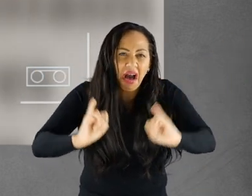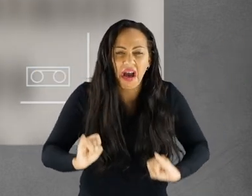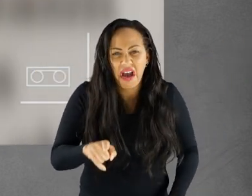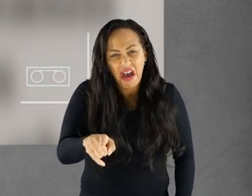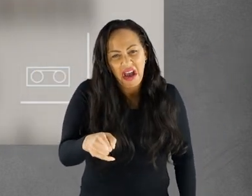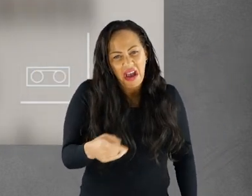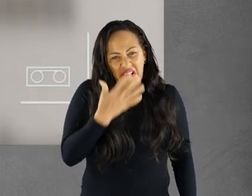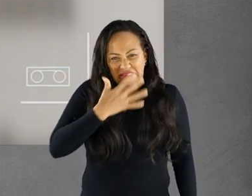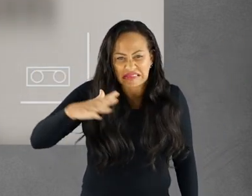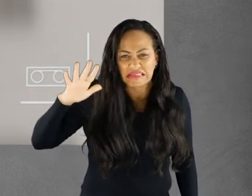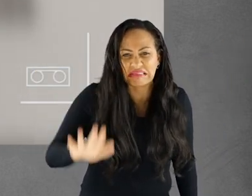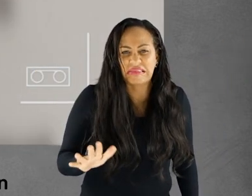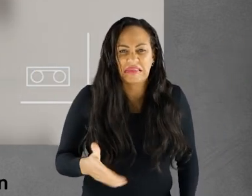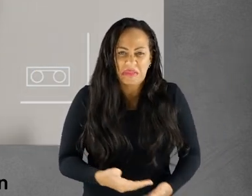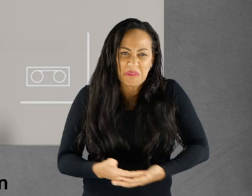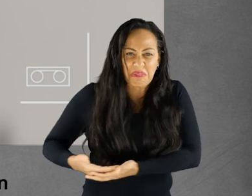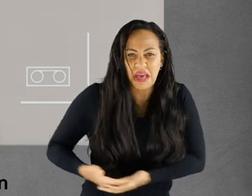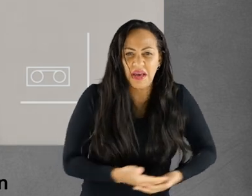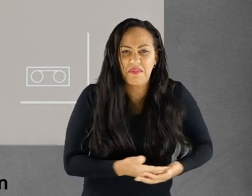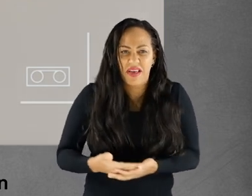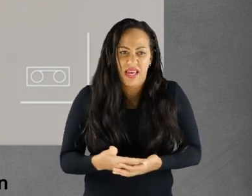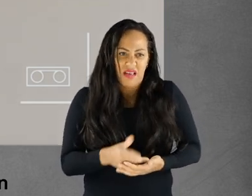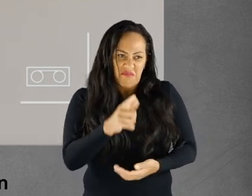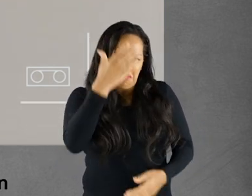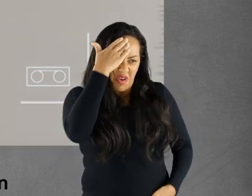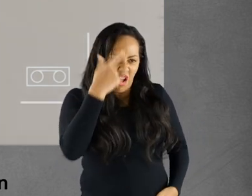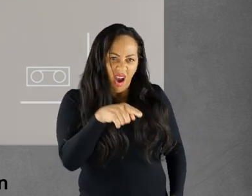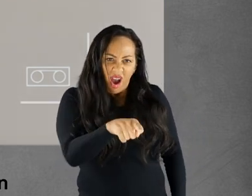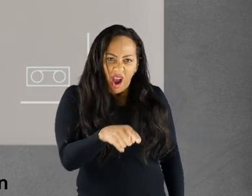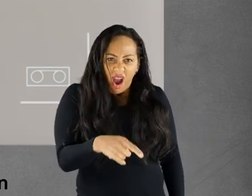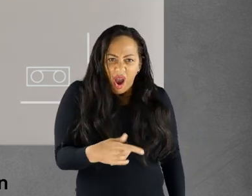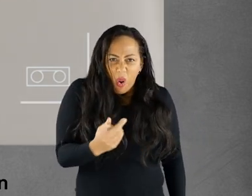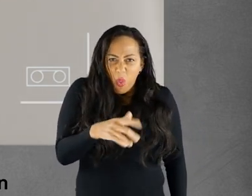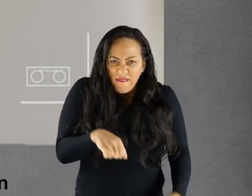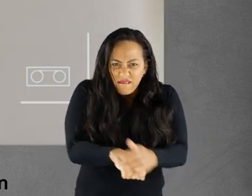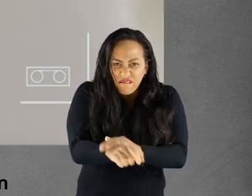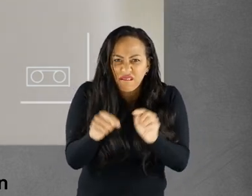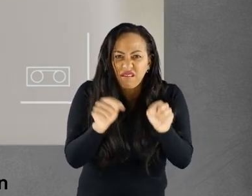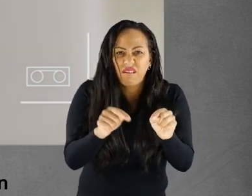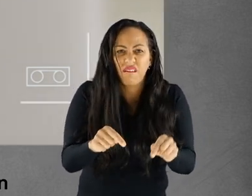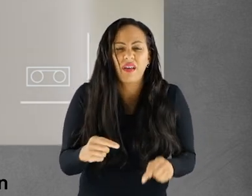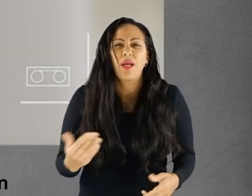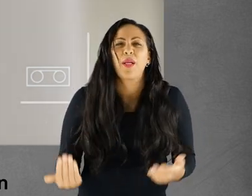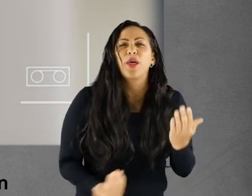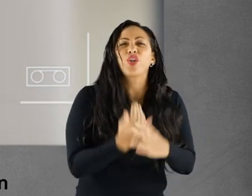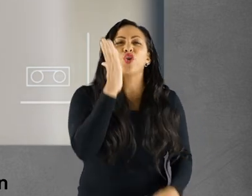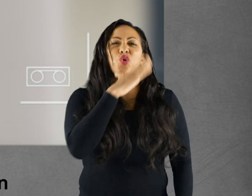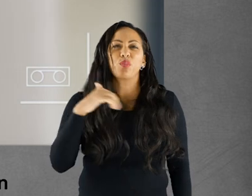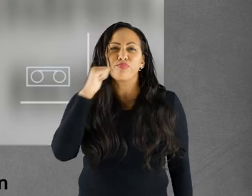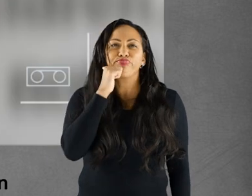witness this strange baby cursing her, saying all kinds of terrible things about the newborn and her mother.